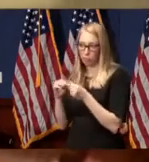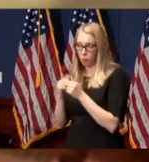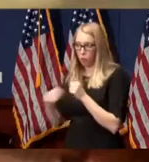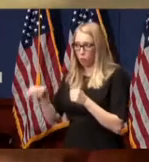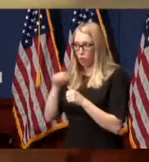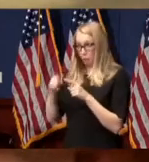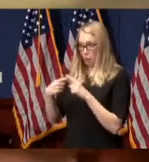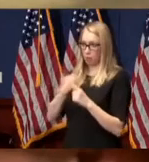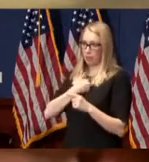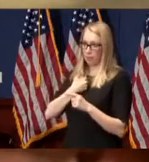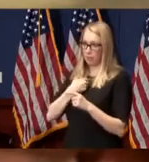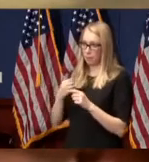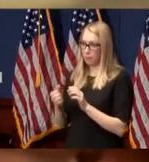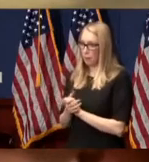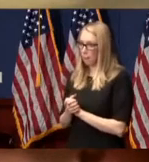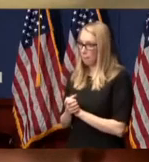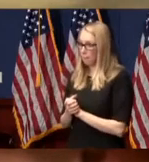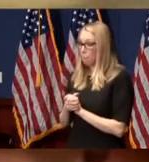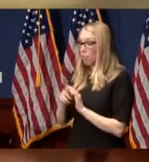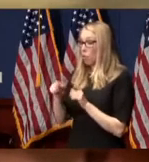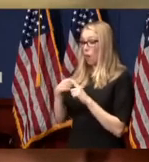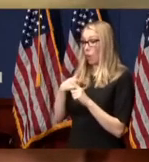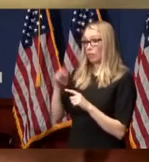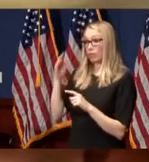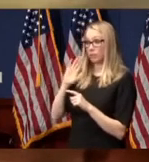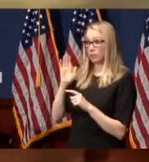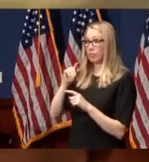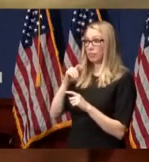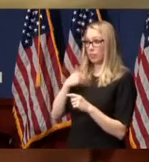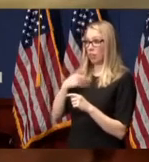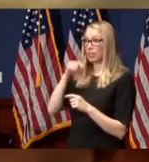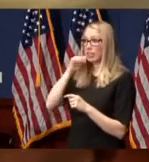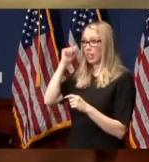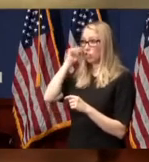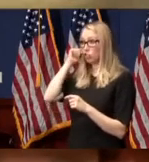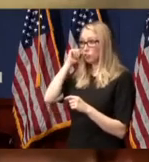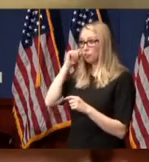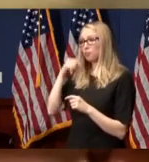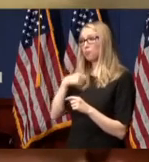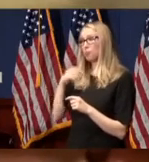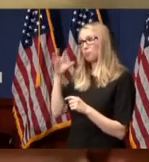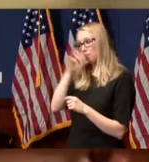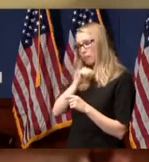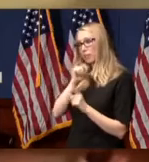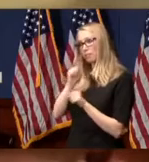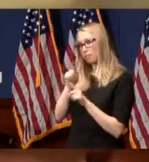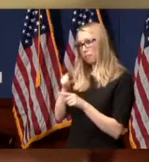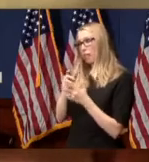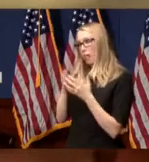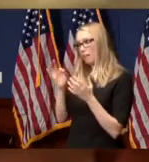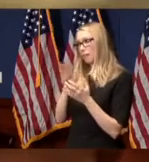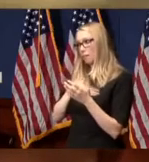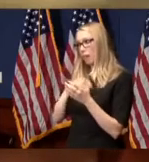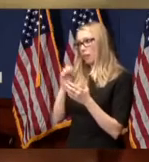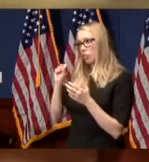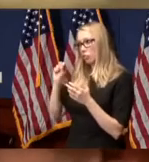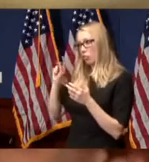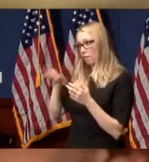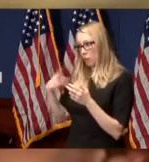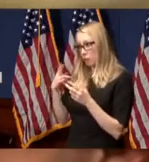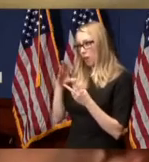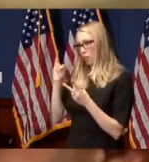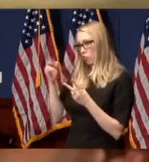you all about me. As a teenager, I missed attending a significant part of my sophomore